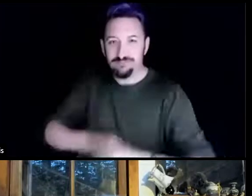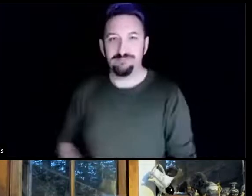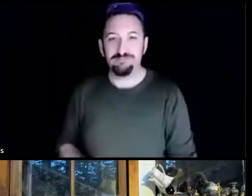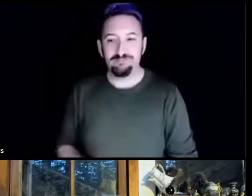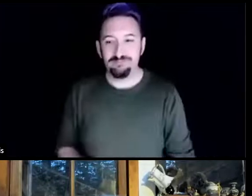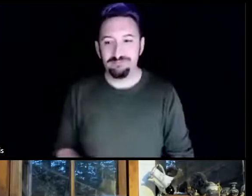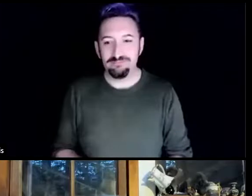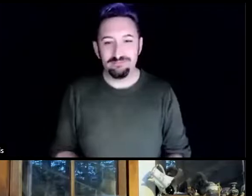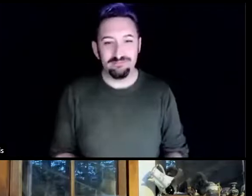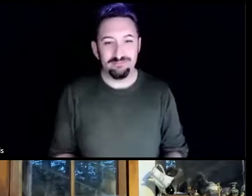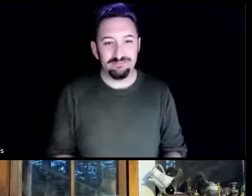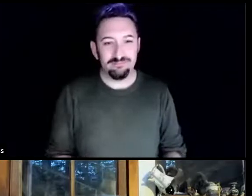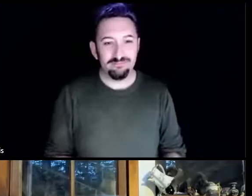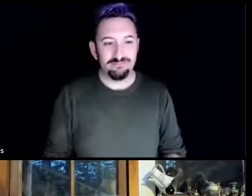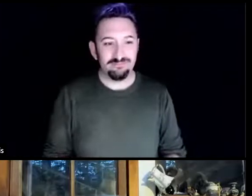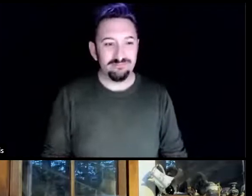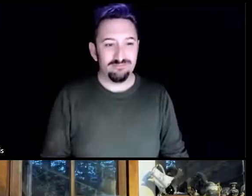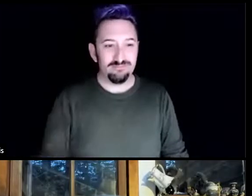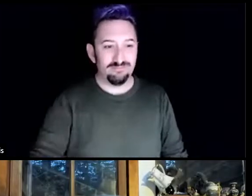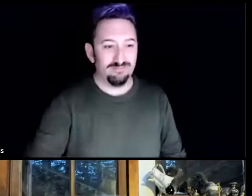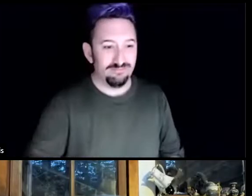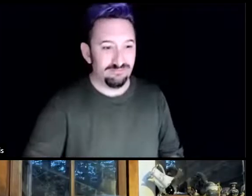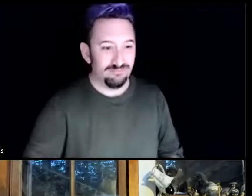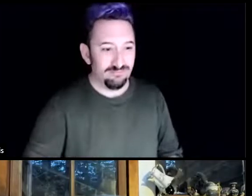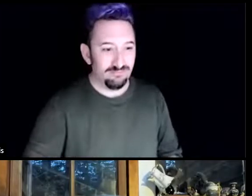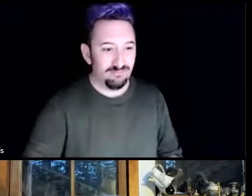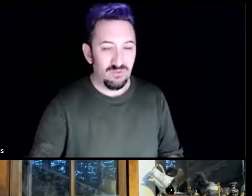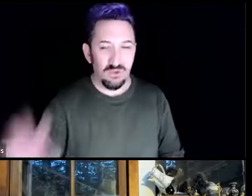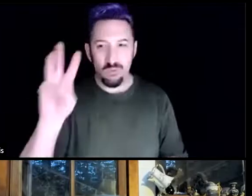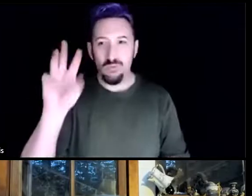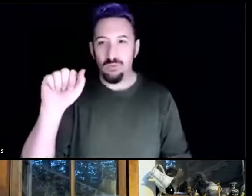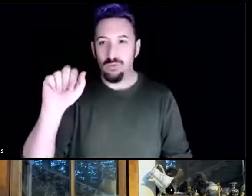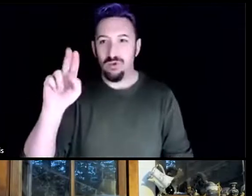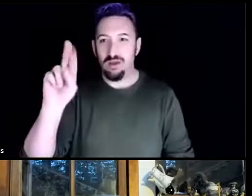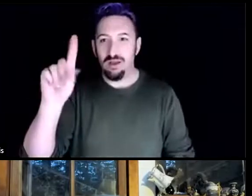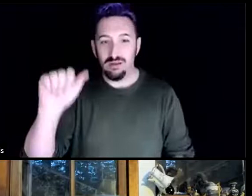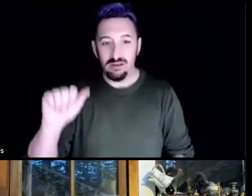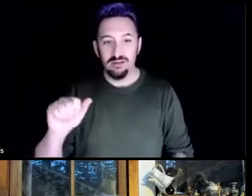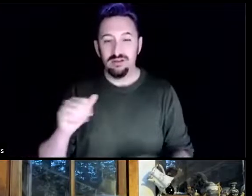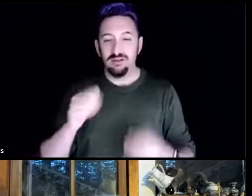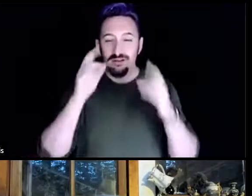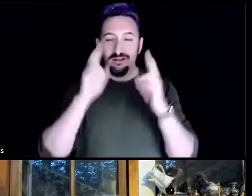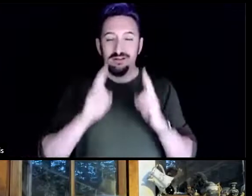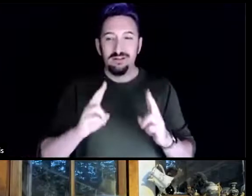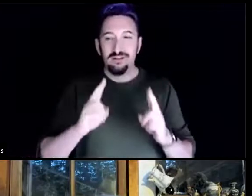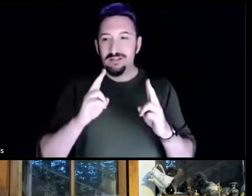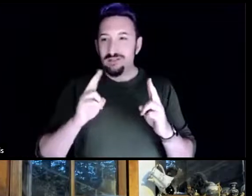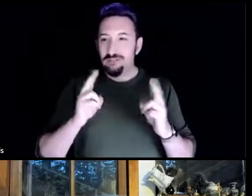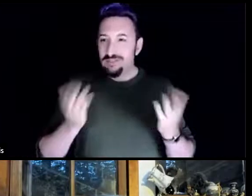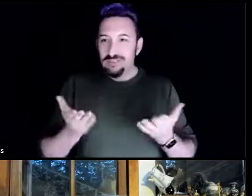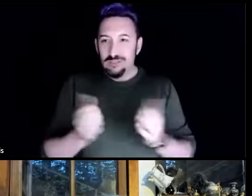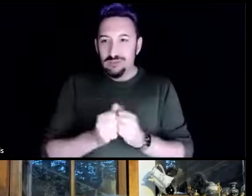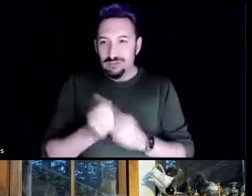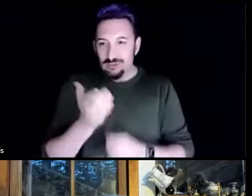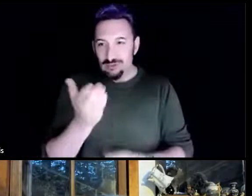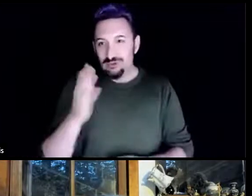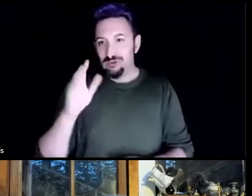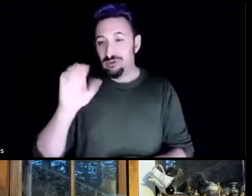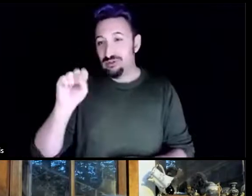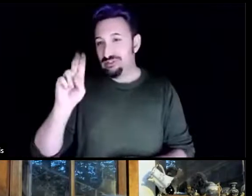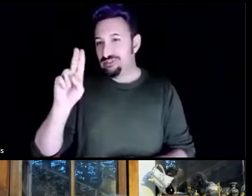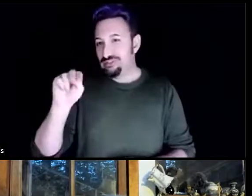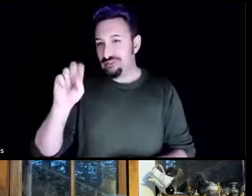I am really grateful to be with you, Sunshine, and grateful for that. That